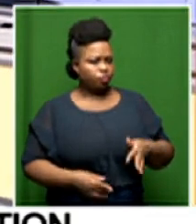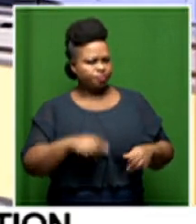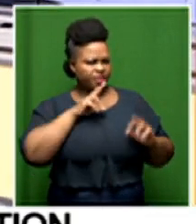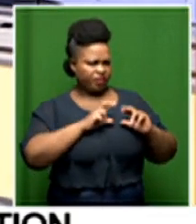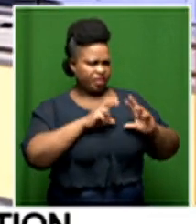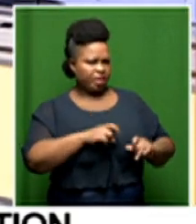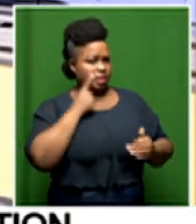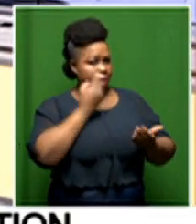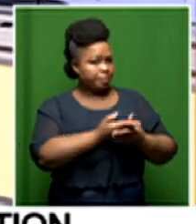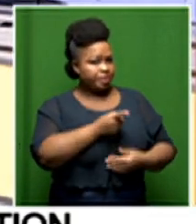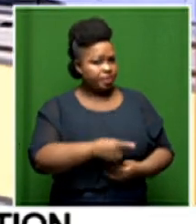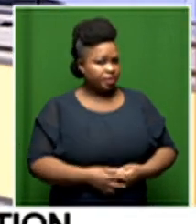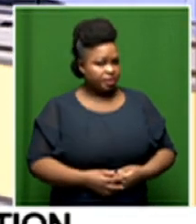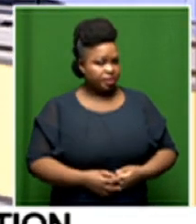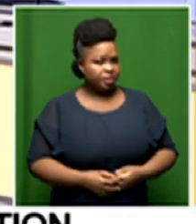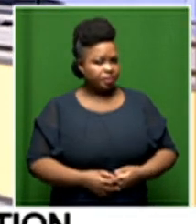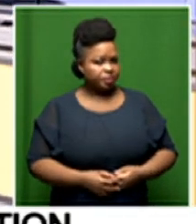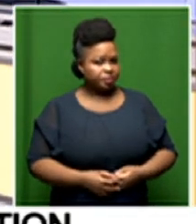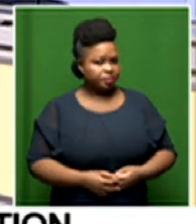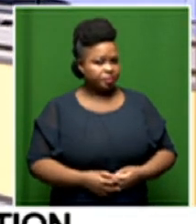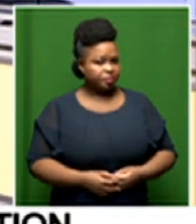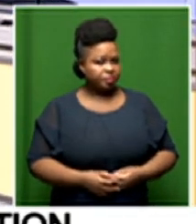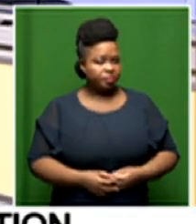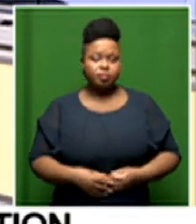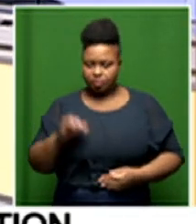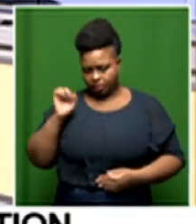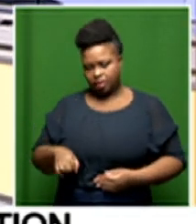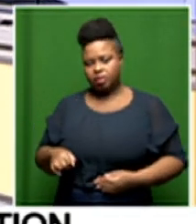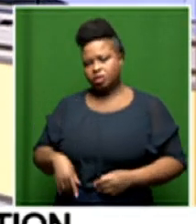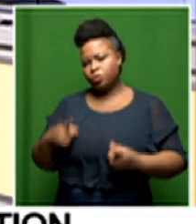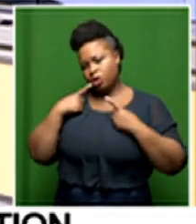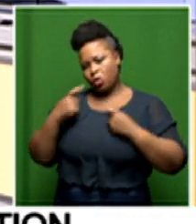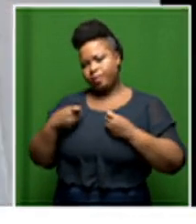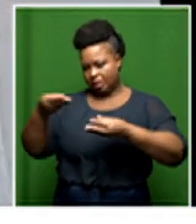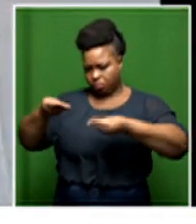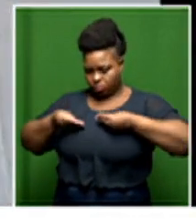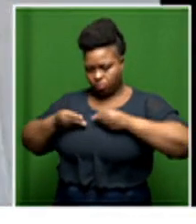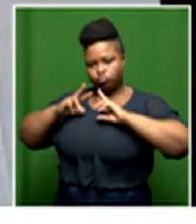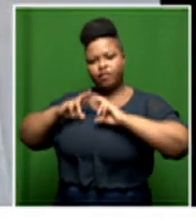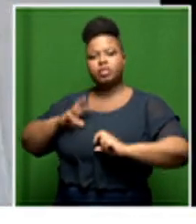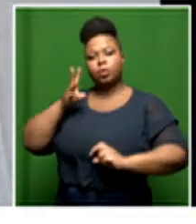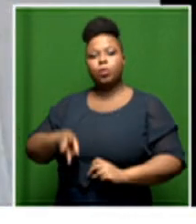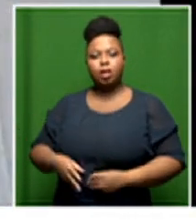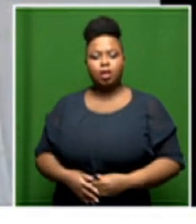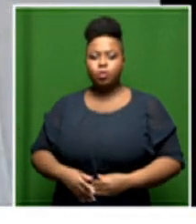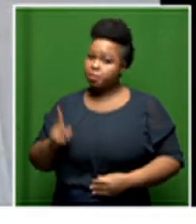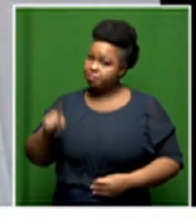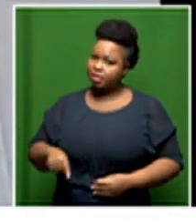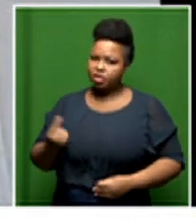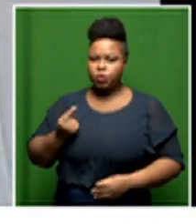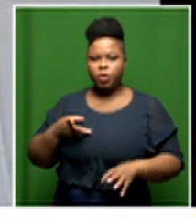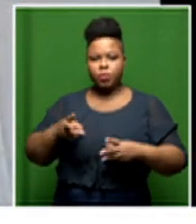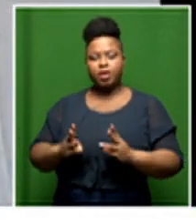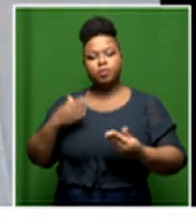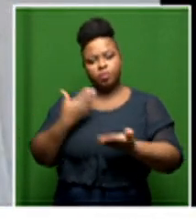investigate the claims we will definitely investigate the claims we have to it's the only